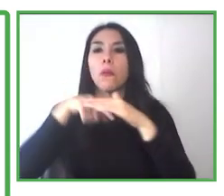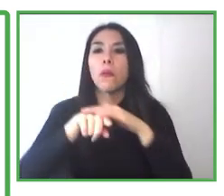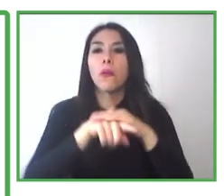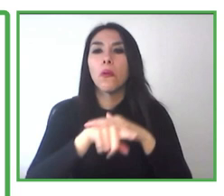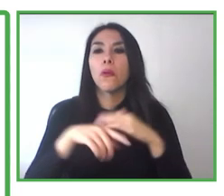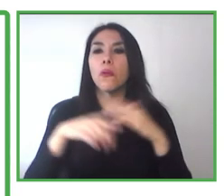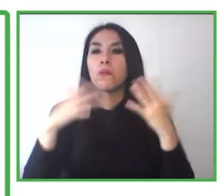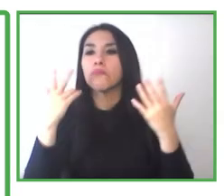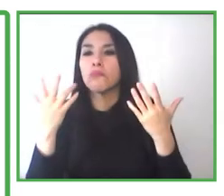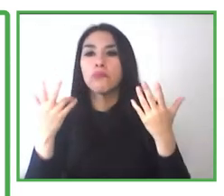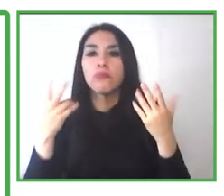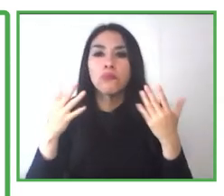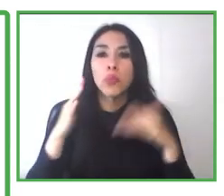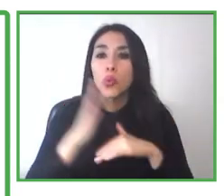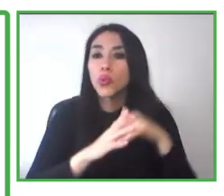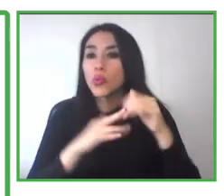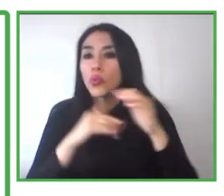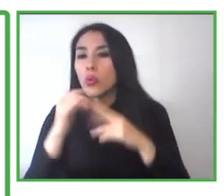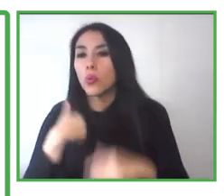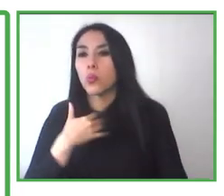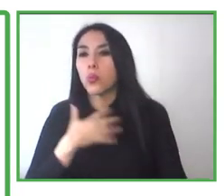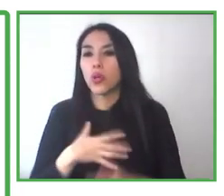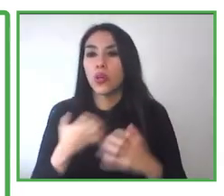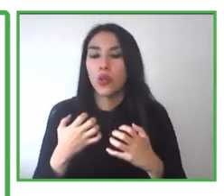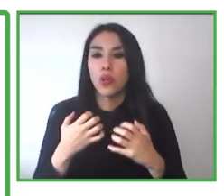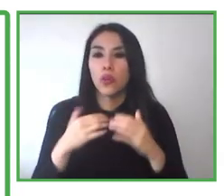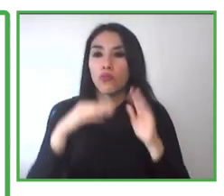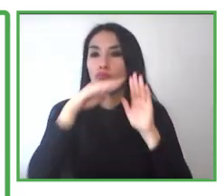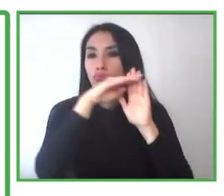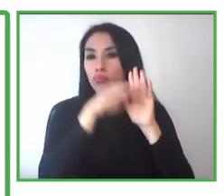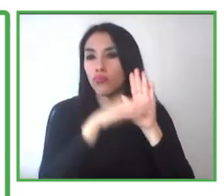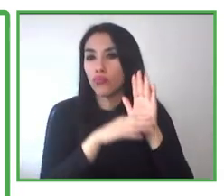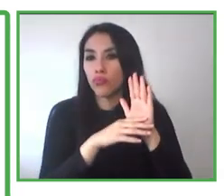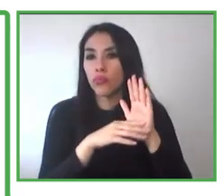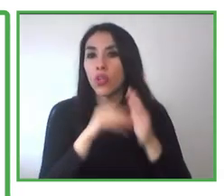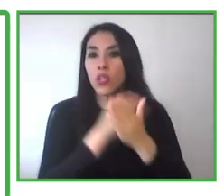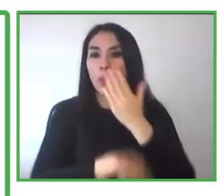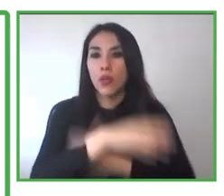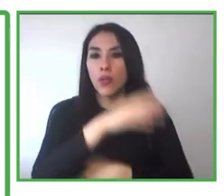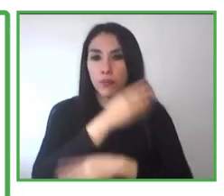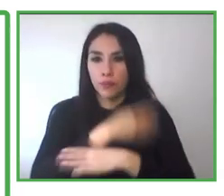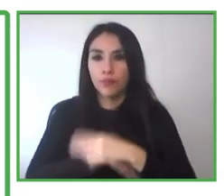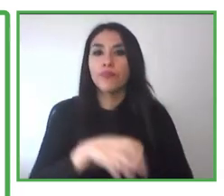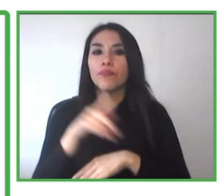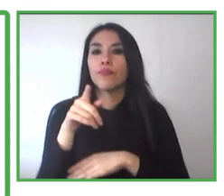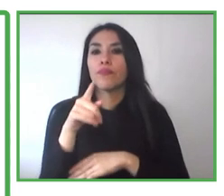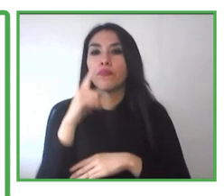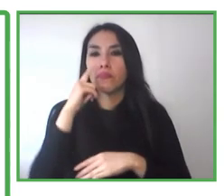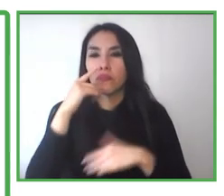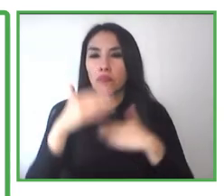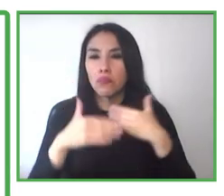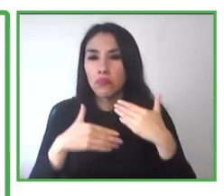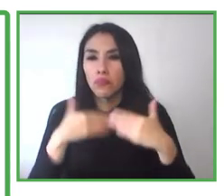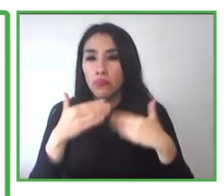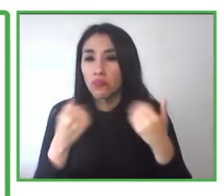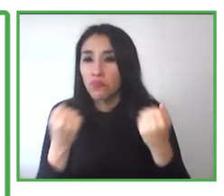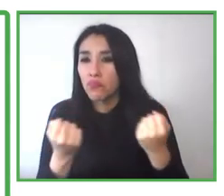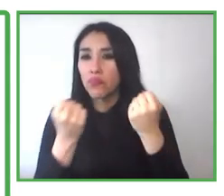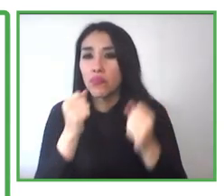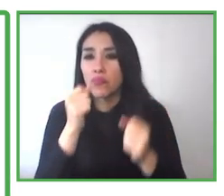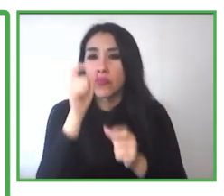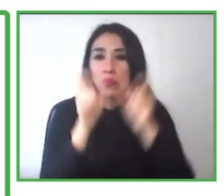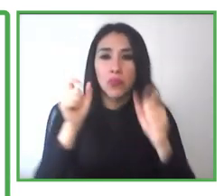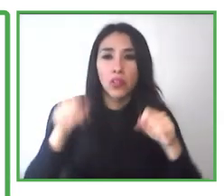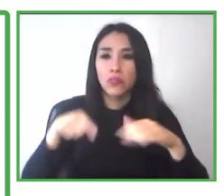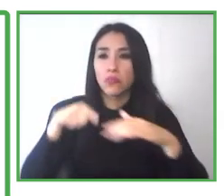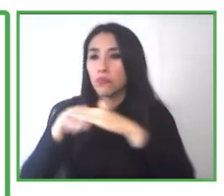infrastructure to the services of the labor inclusion program, which can be used in a safe and friendly way